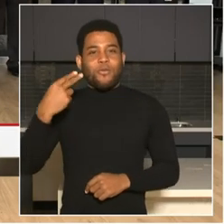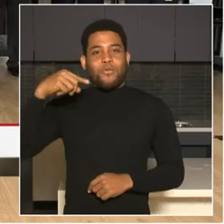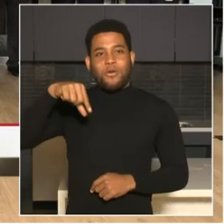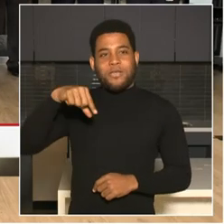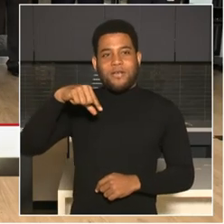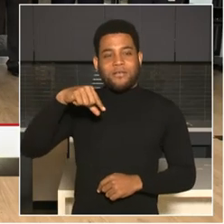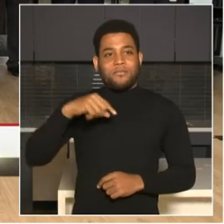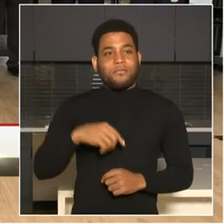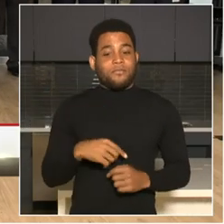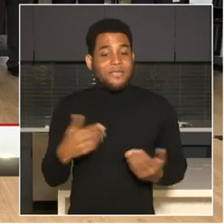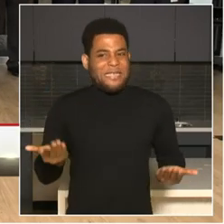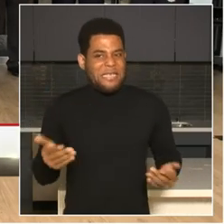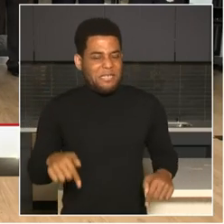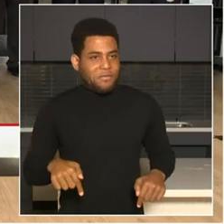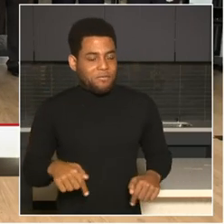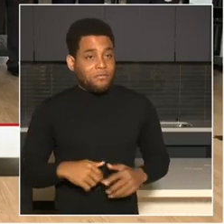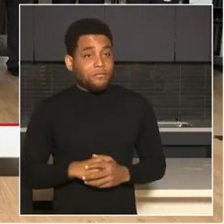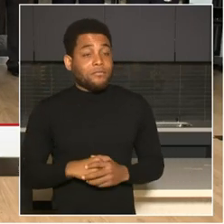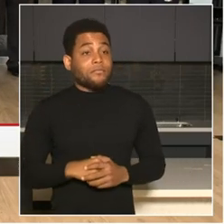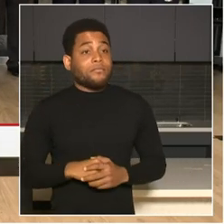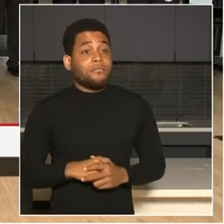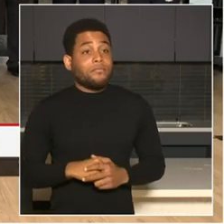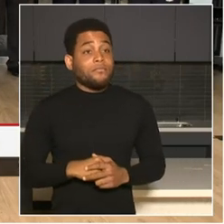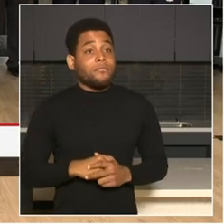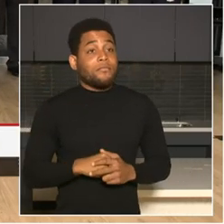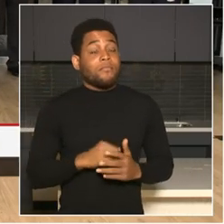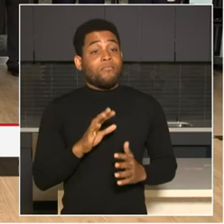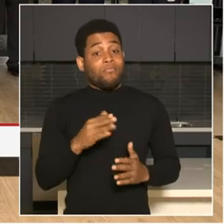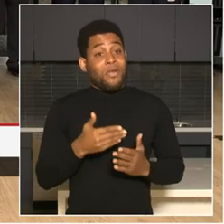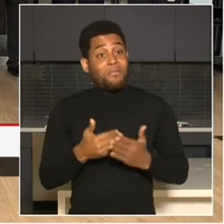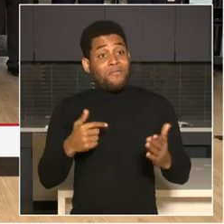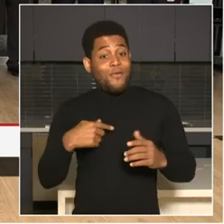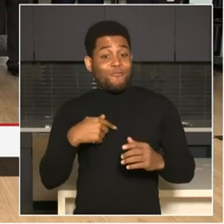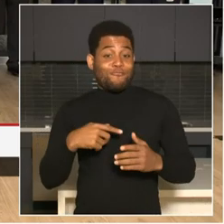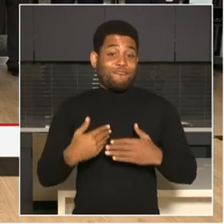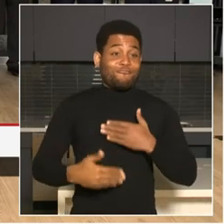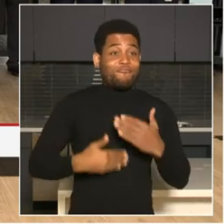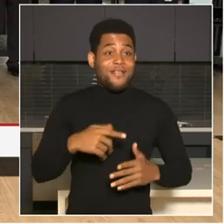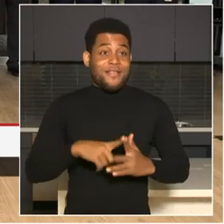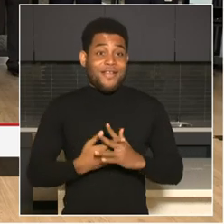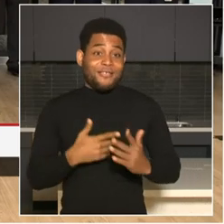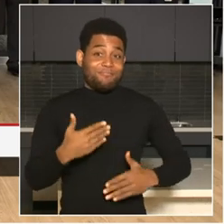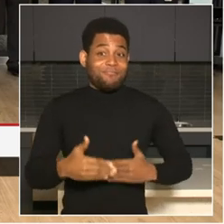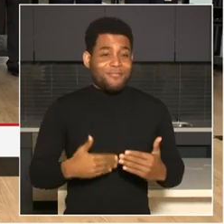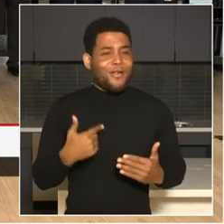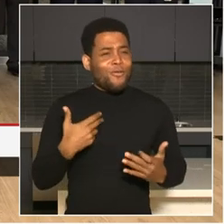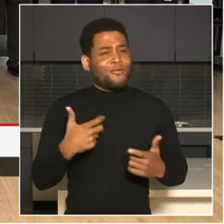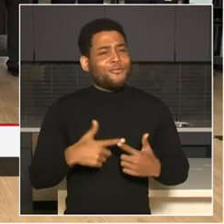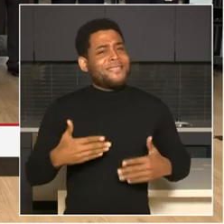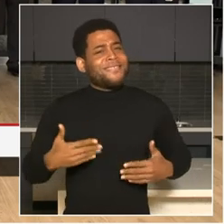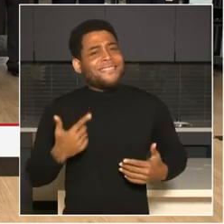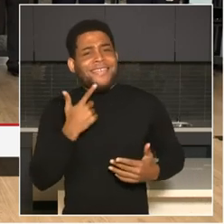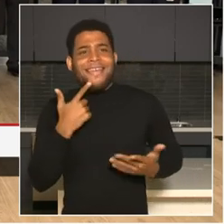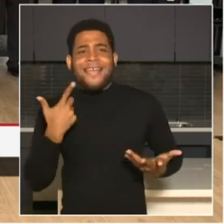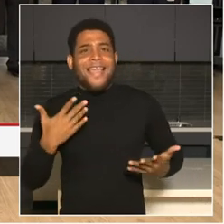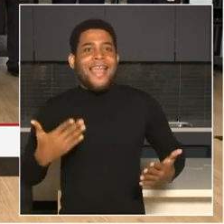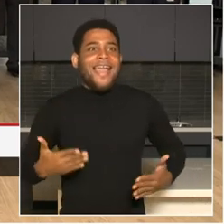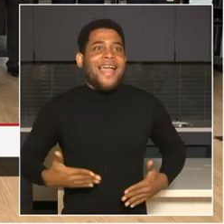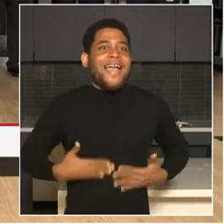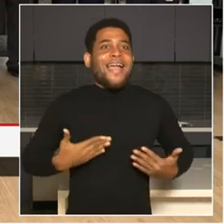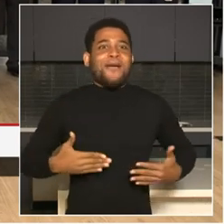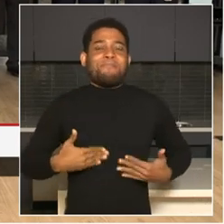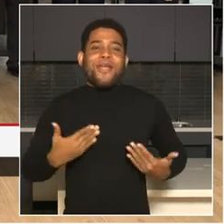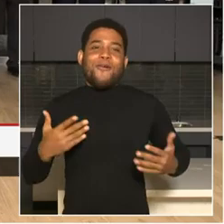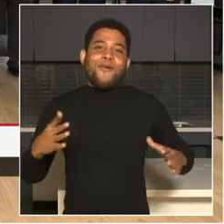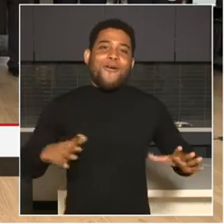wish everyone a happy holiday season, especially those celebrating Hanukkah. And today we